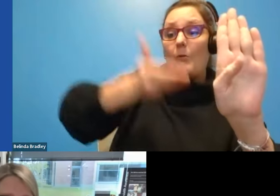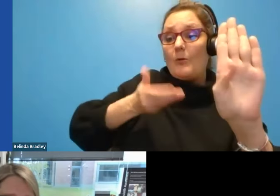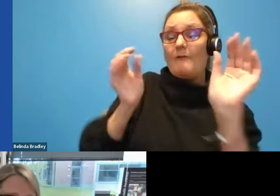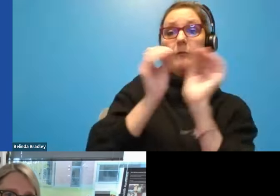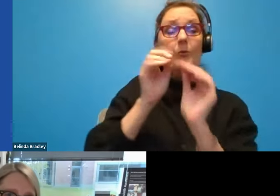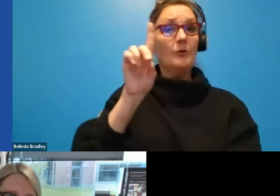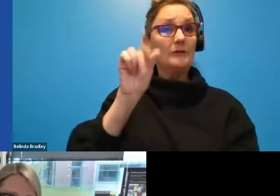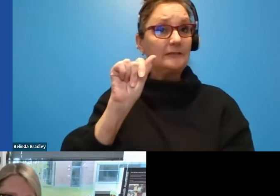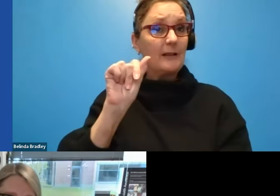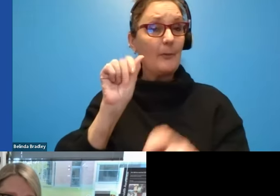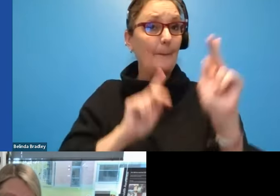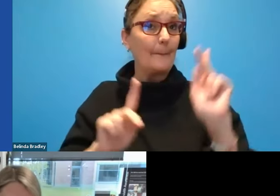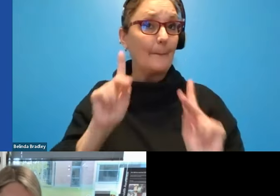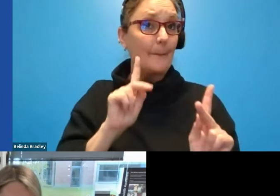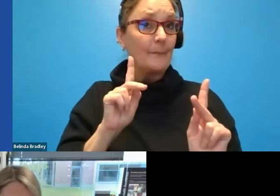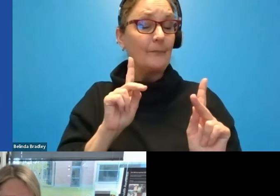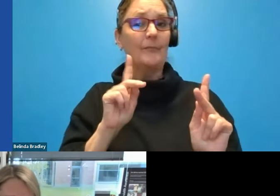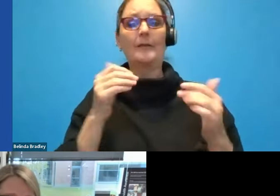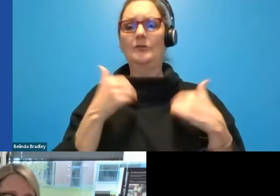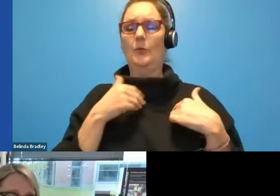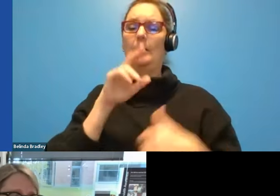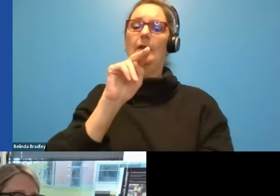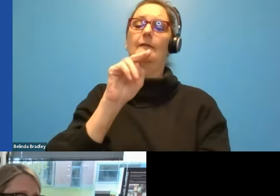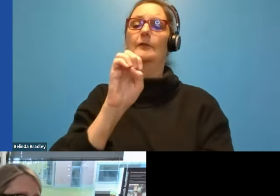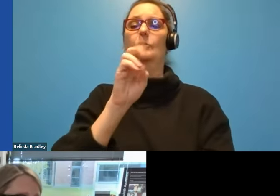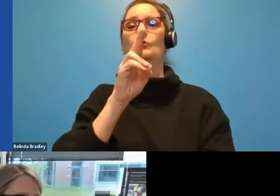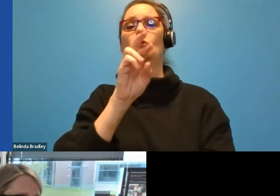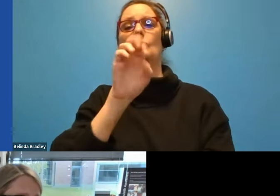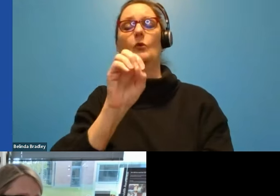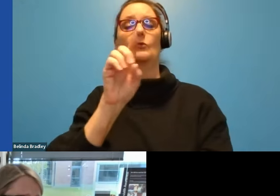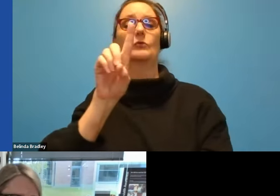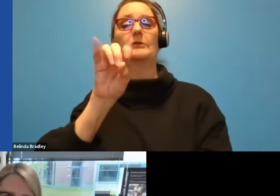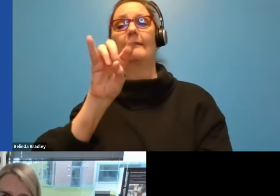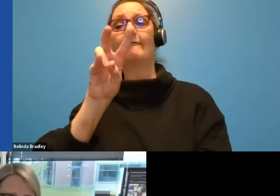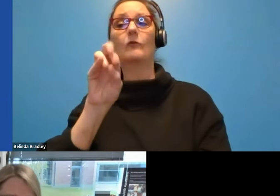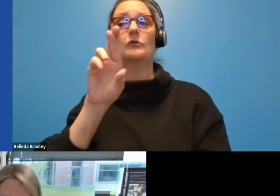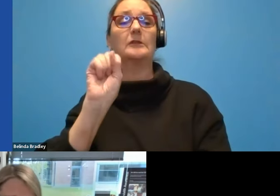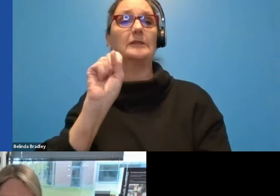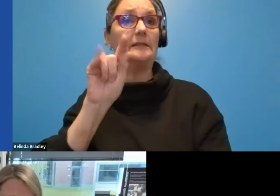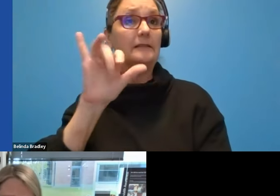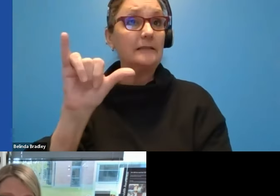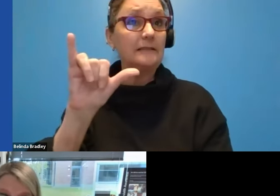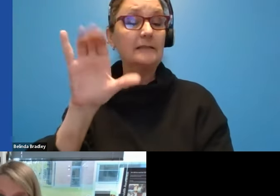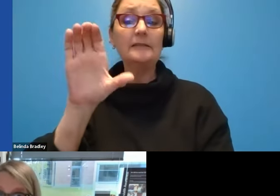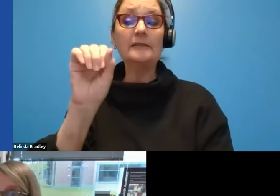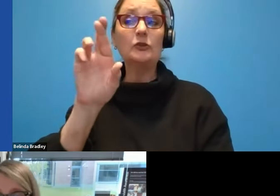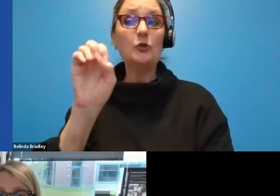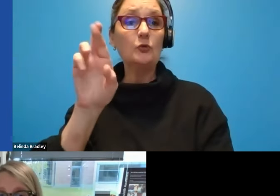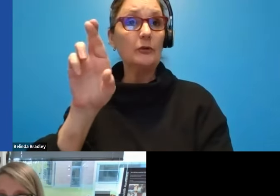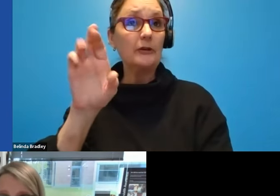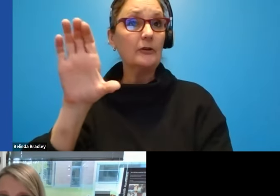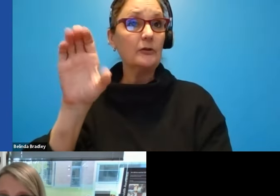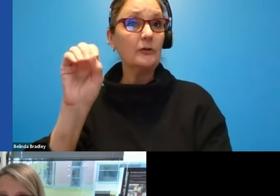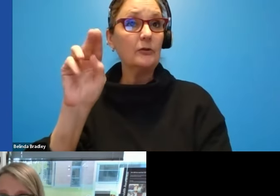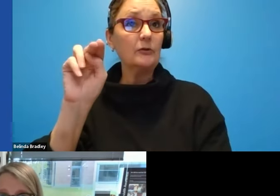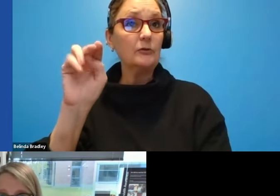also put out the neurodiversity career connector, um, which is 30 plus companies sharing resumes,